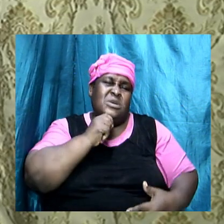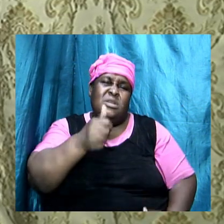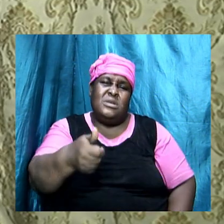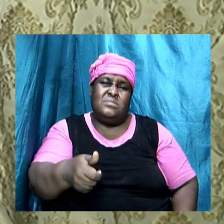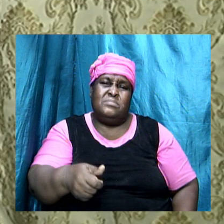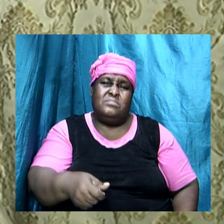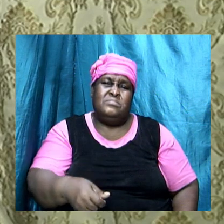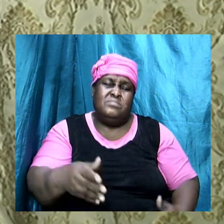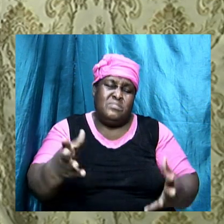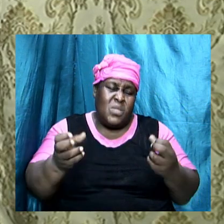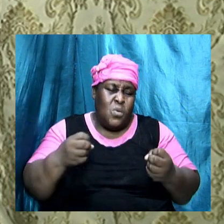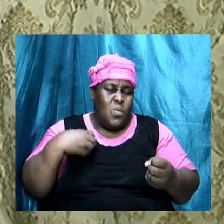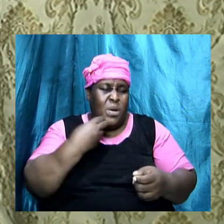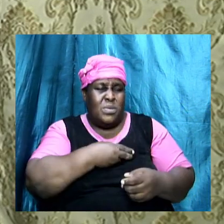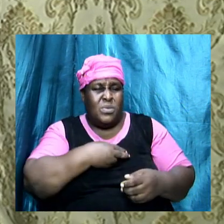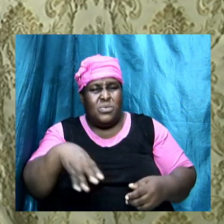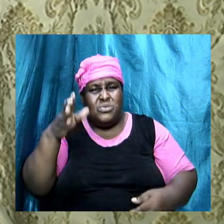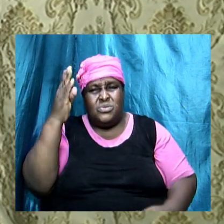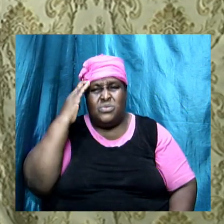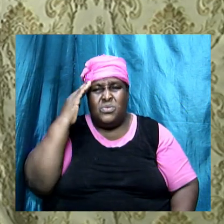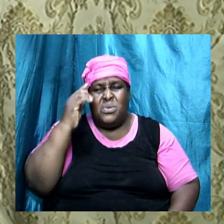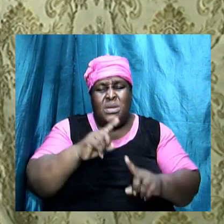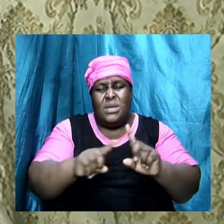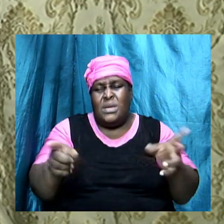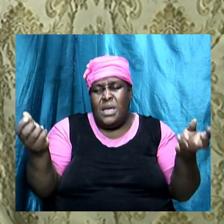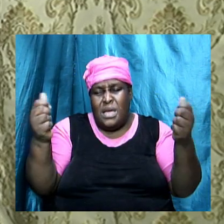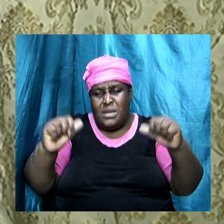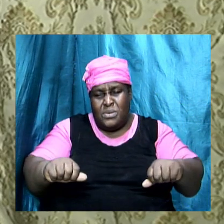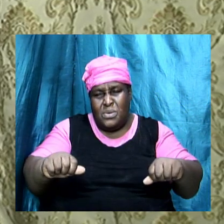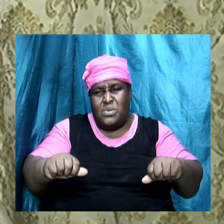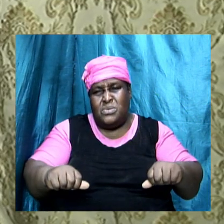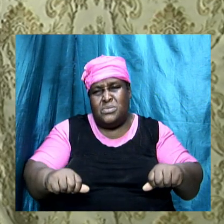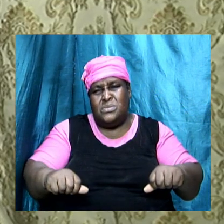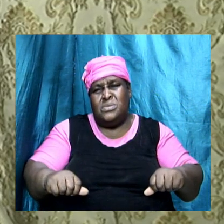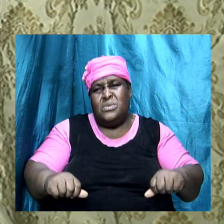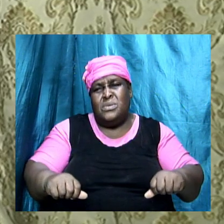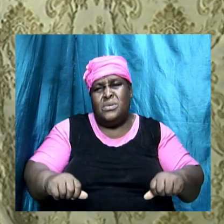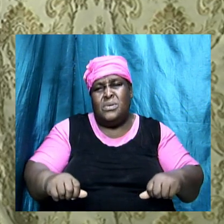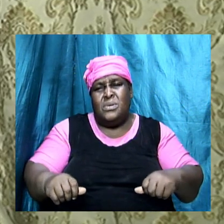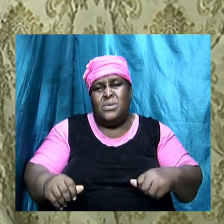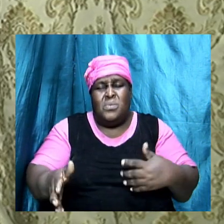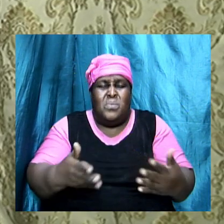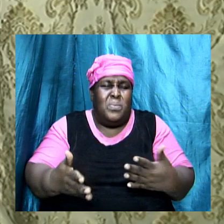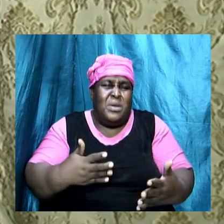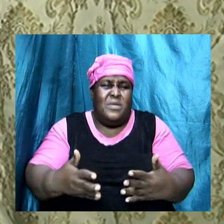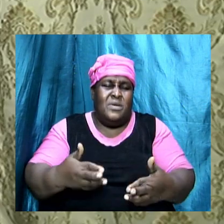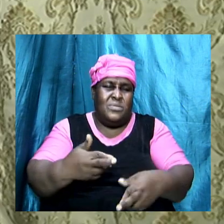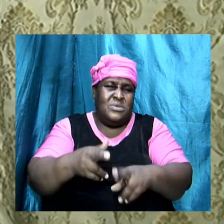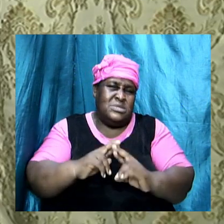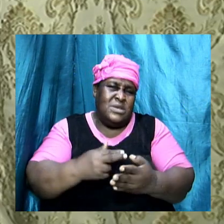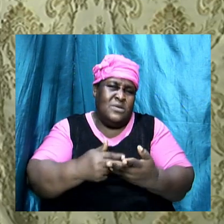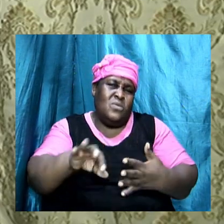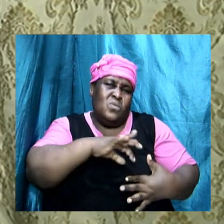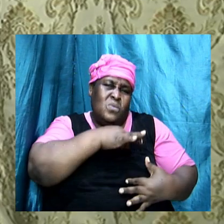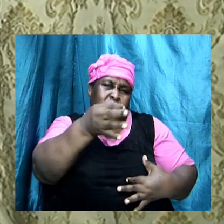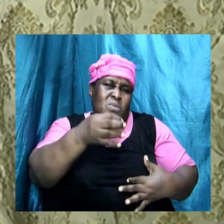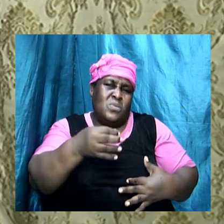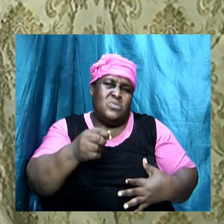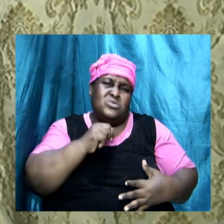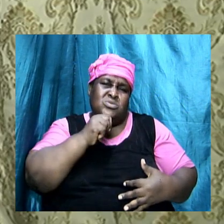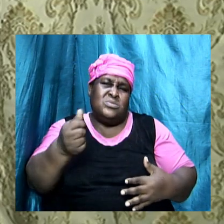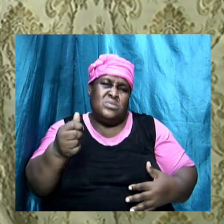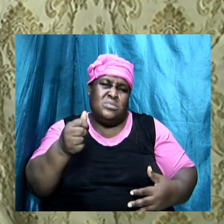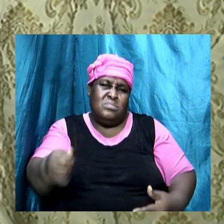know tonight that we cannot doubt whether we receive the Holy Ghost or not. We cannot